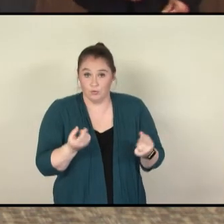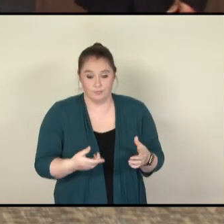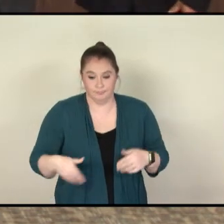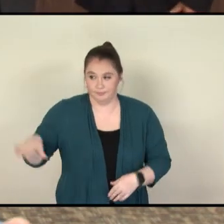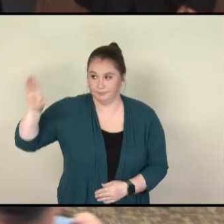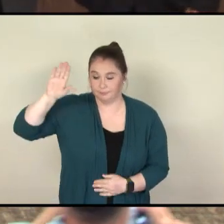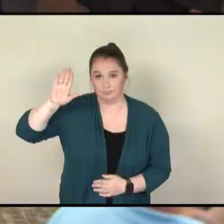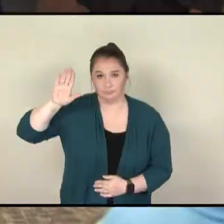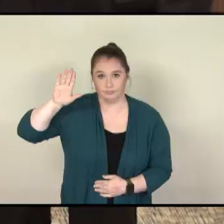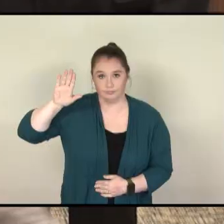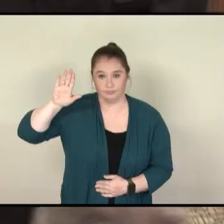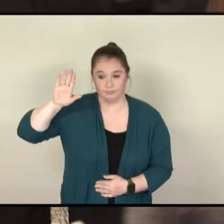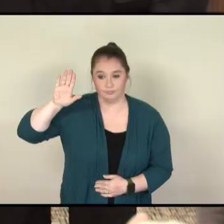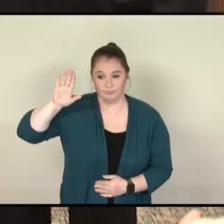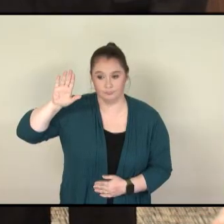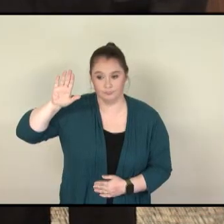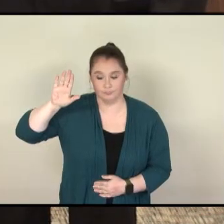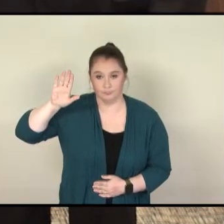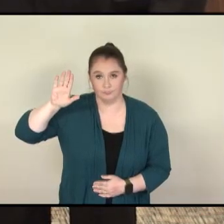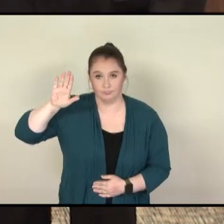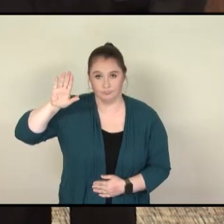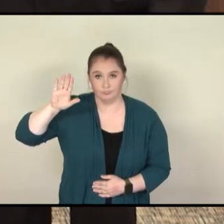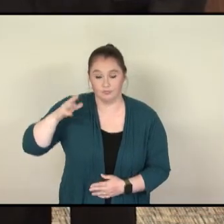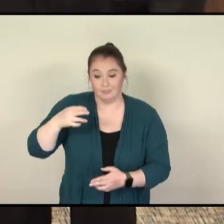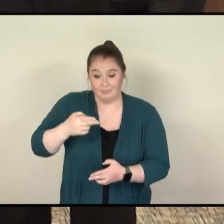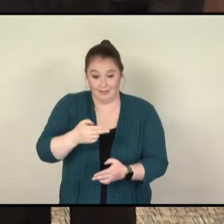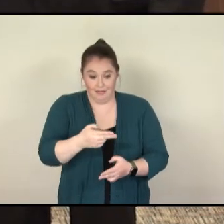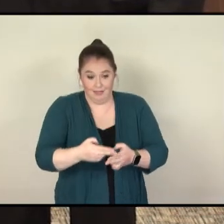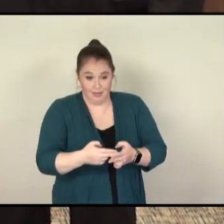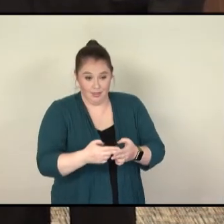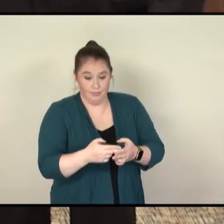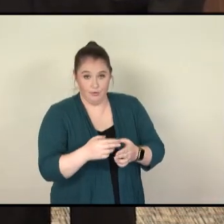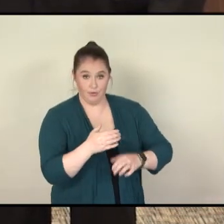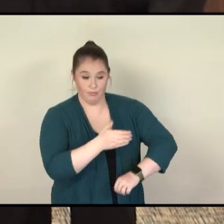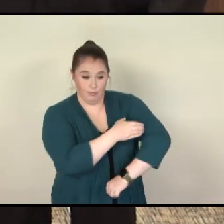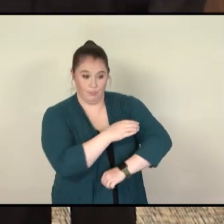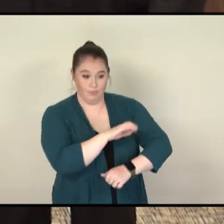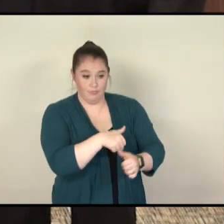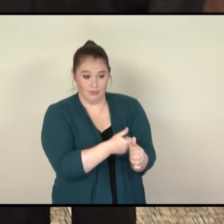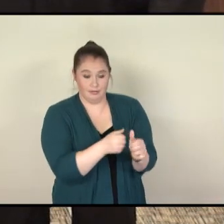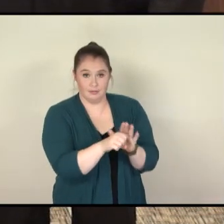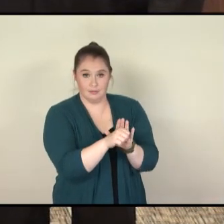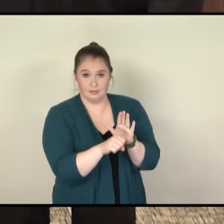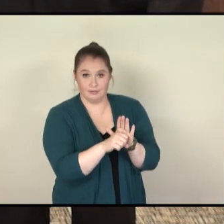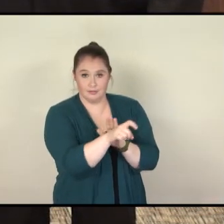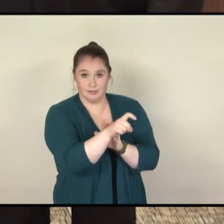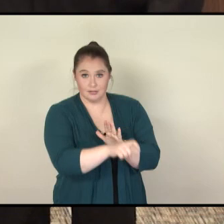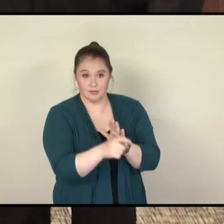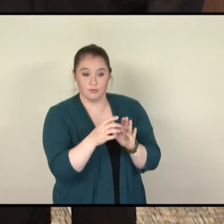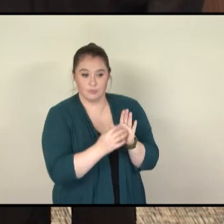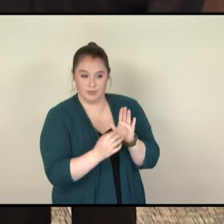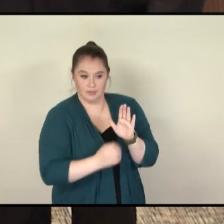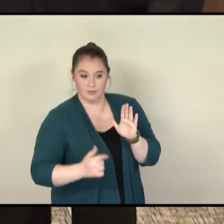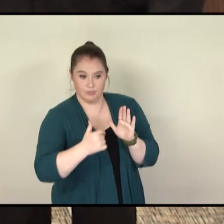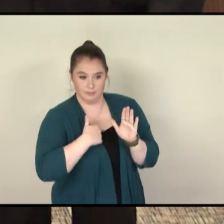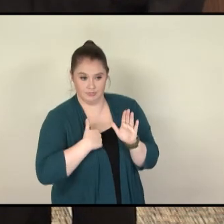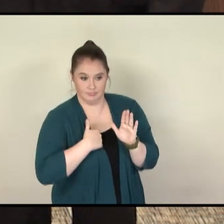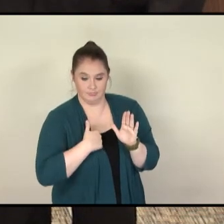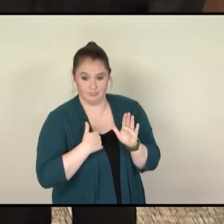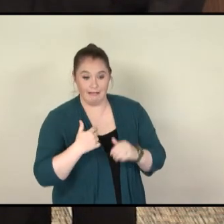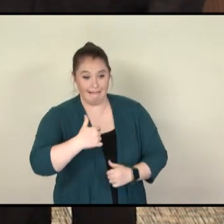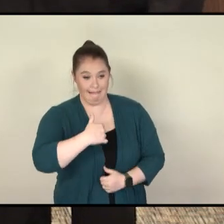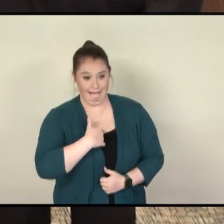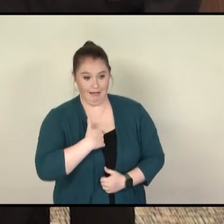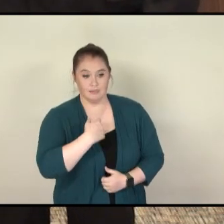hand in the name and by the authority of the state of Texas please repeat after me I state your name do